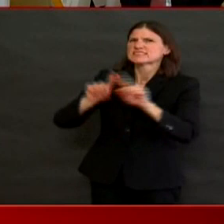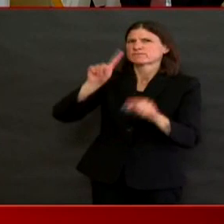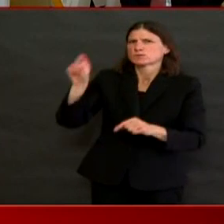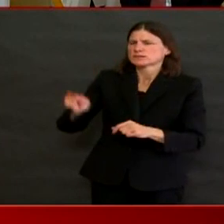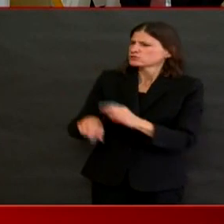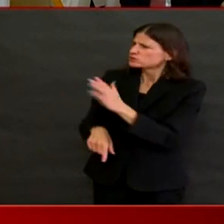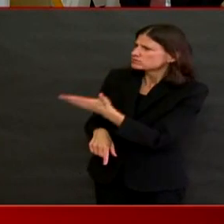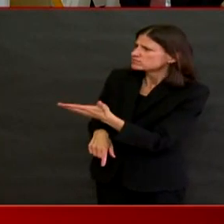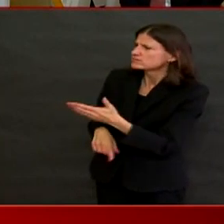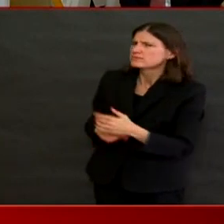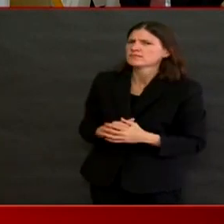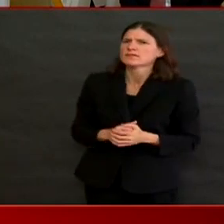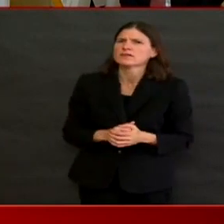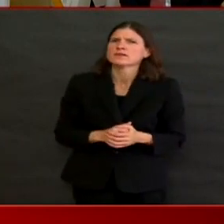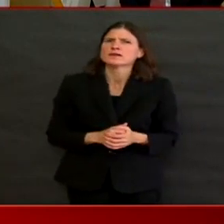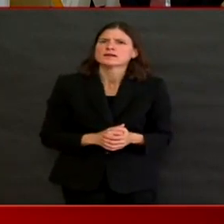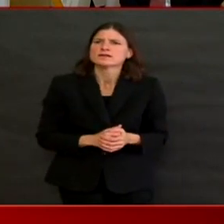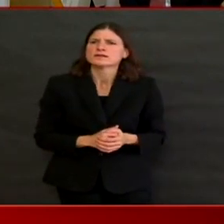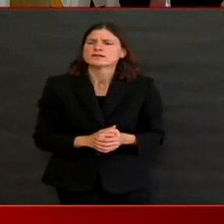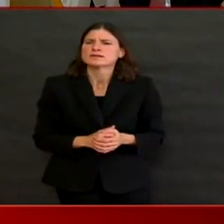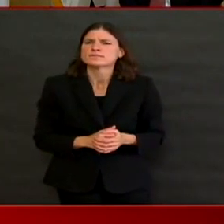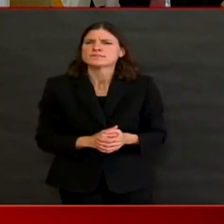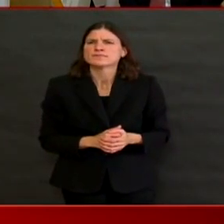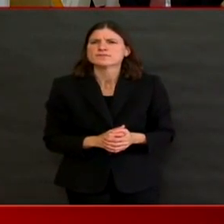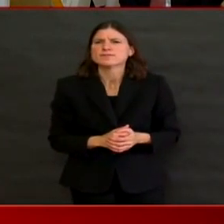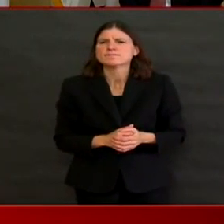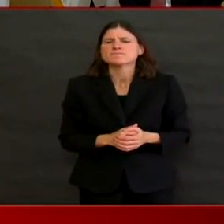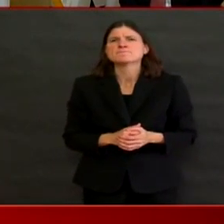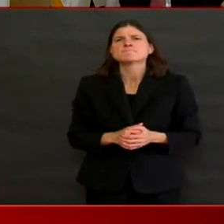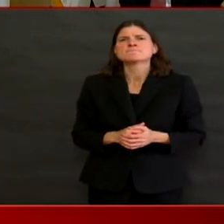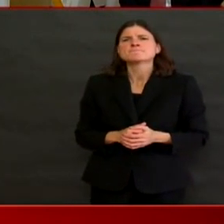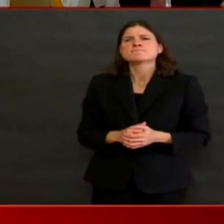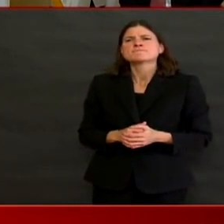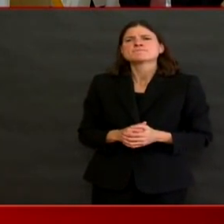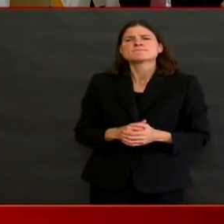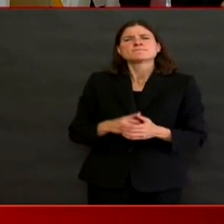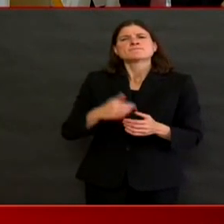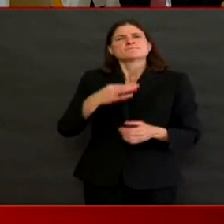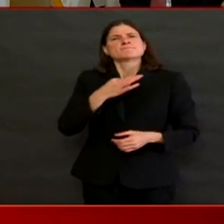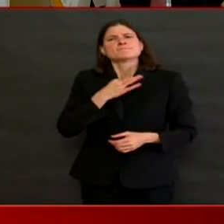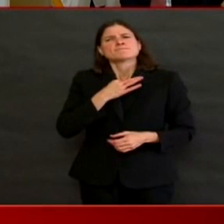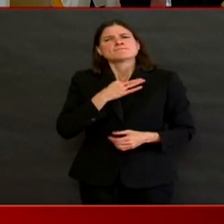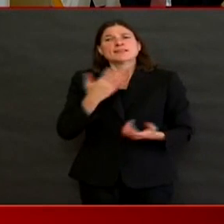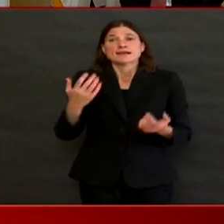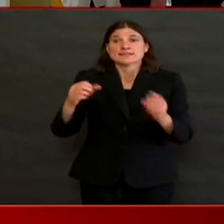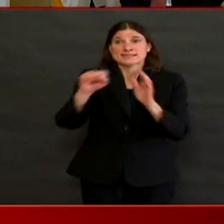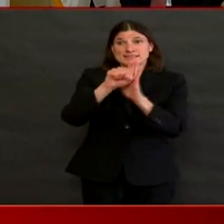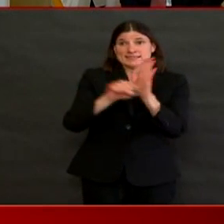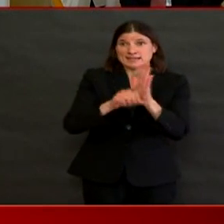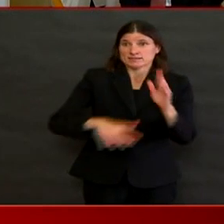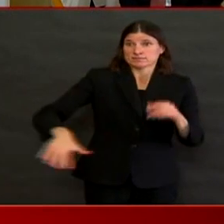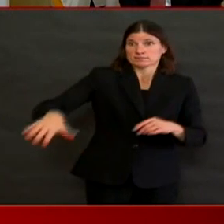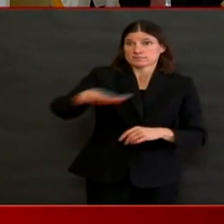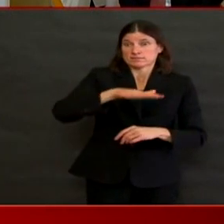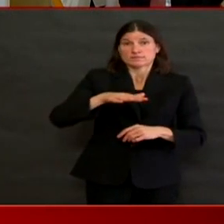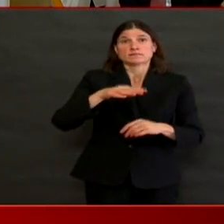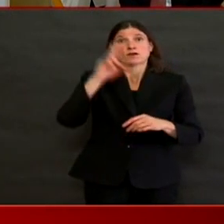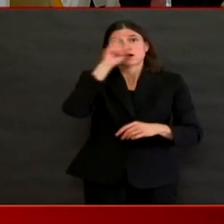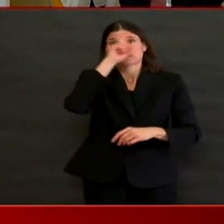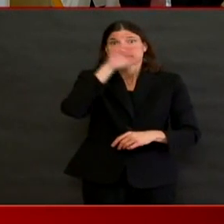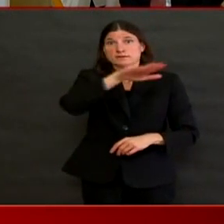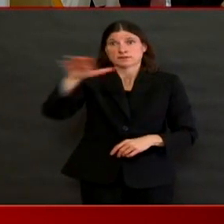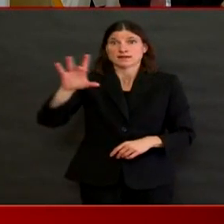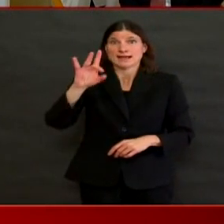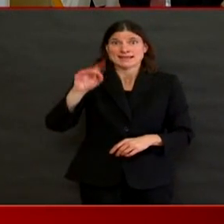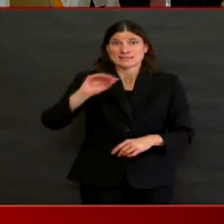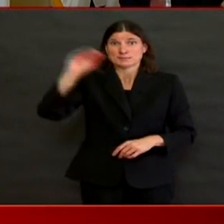and also a question for you. It was announced that when the state hits 80% capacity at hospitals, the makeshift ones would be utilized.